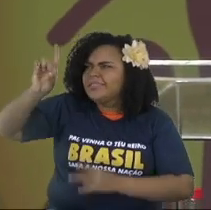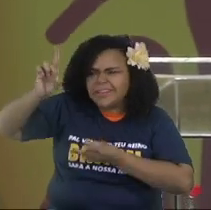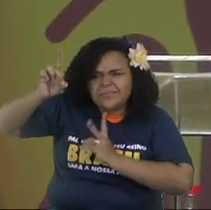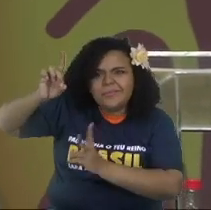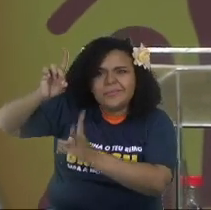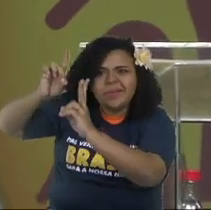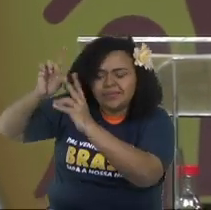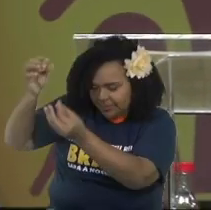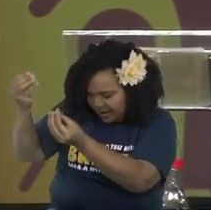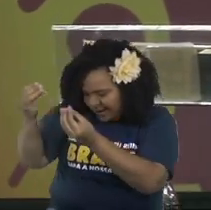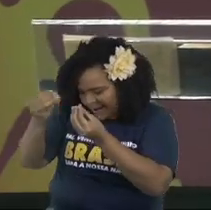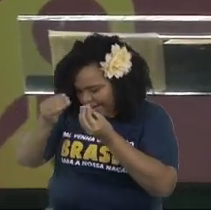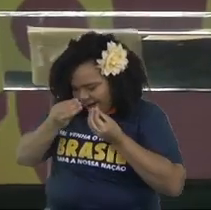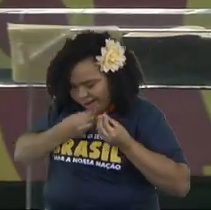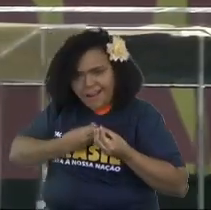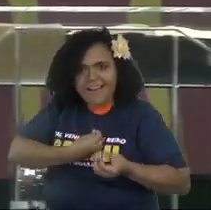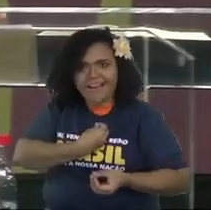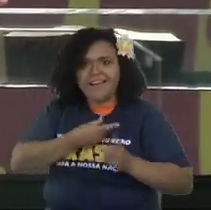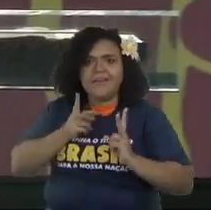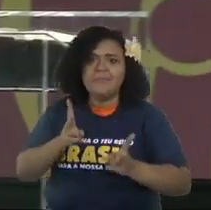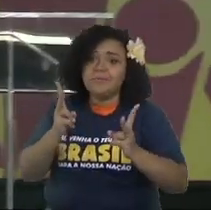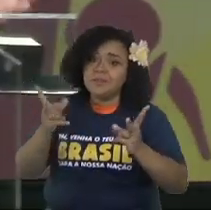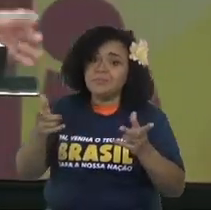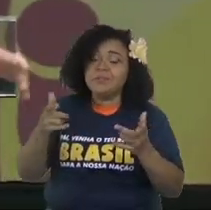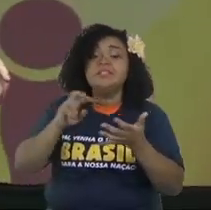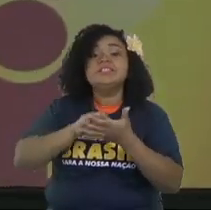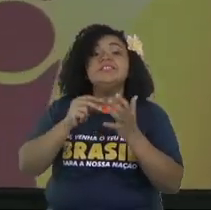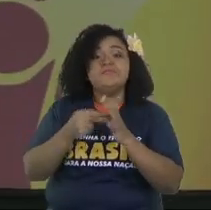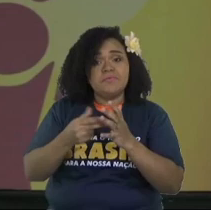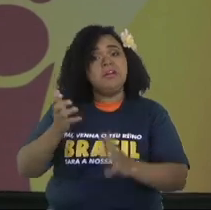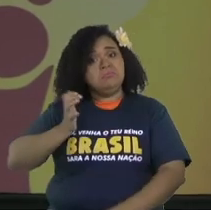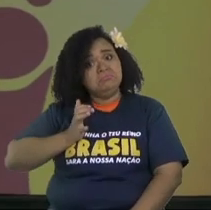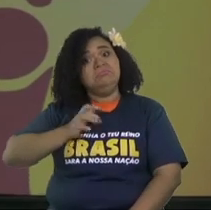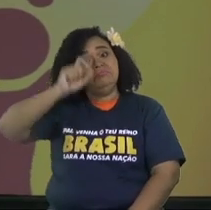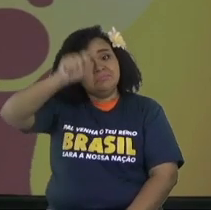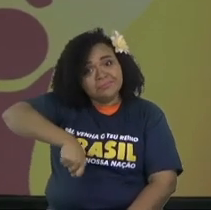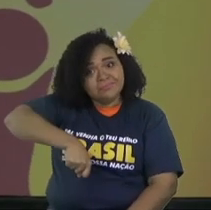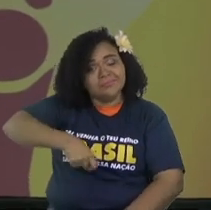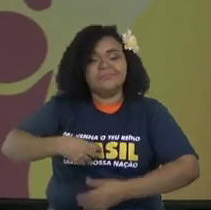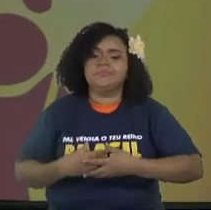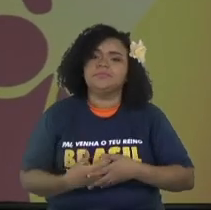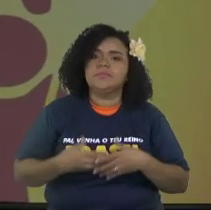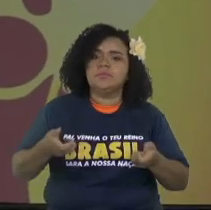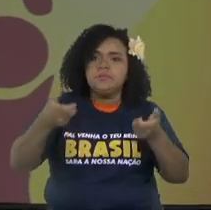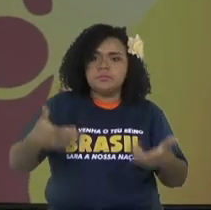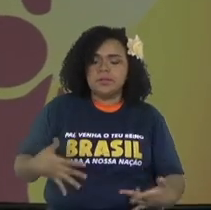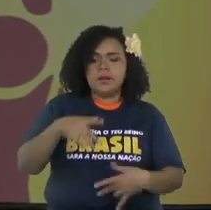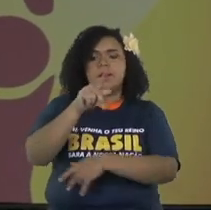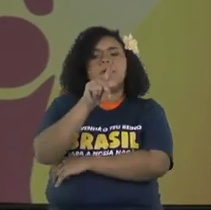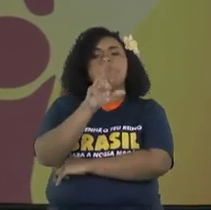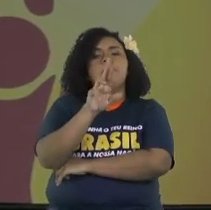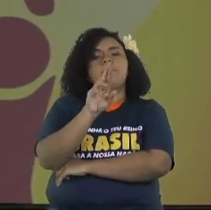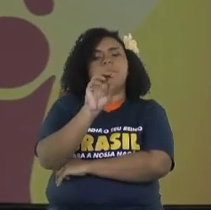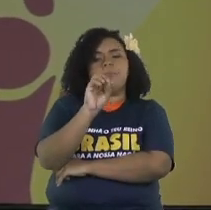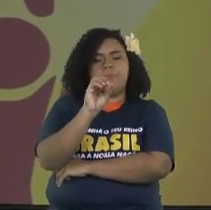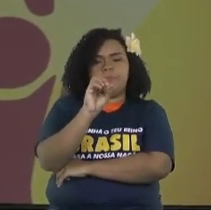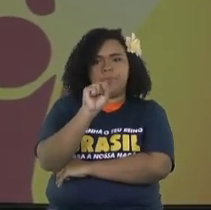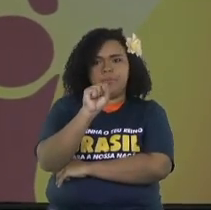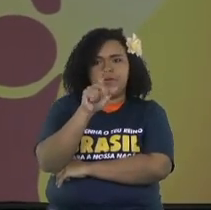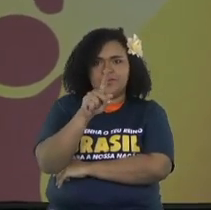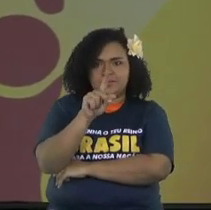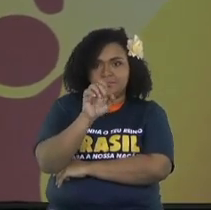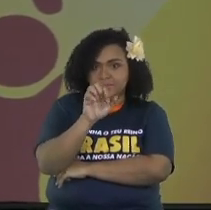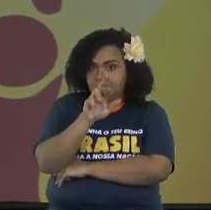Eternity that we sing in this last song. And we're going to talk about prosperity, and I'm getting there.